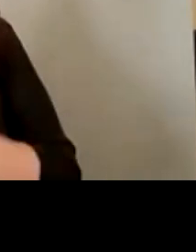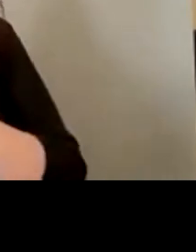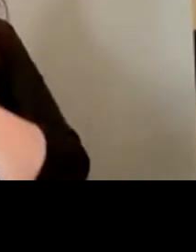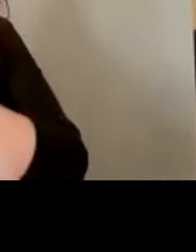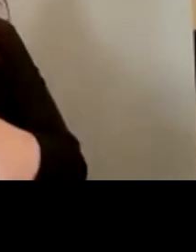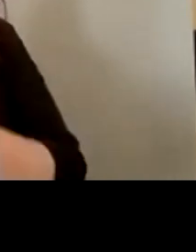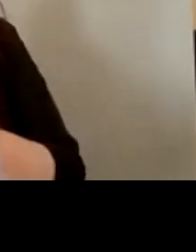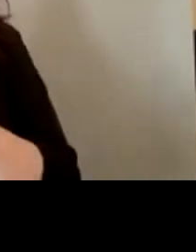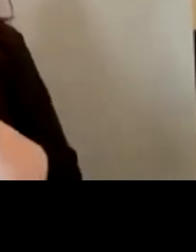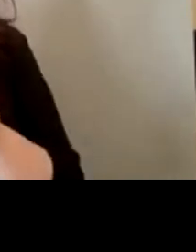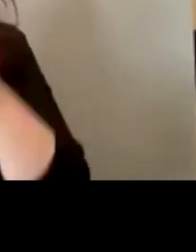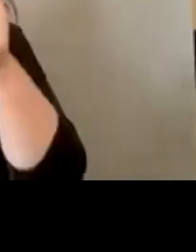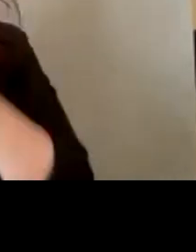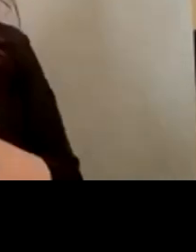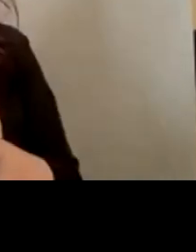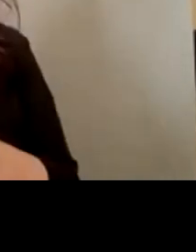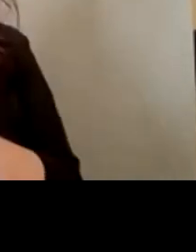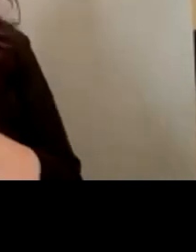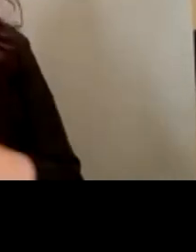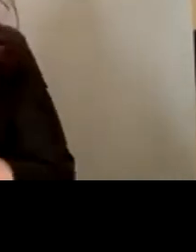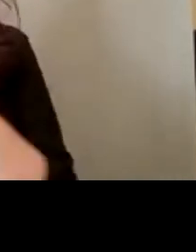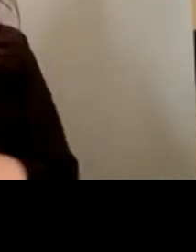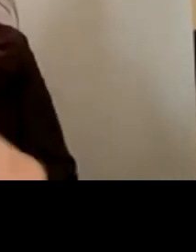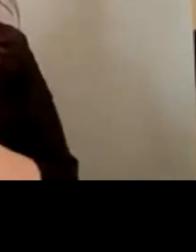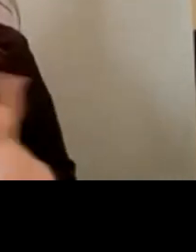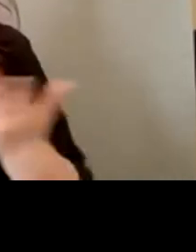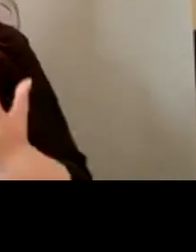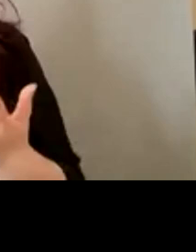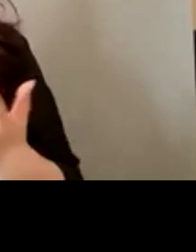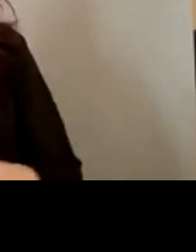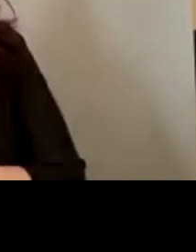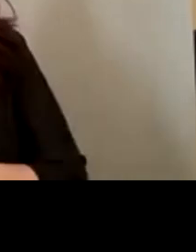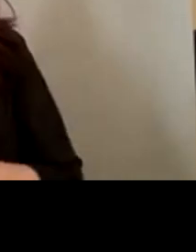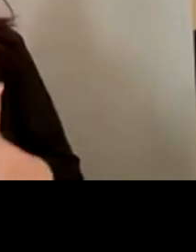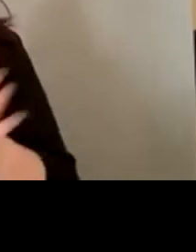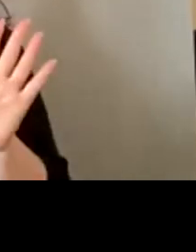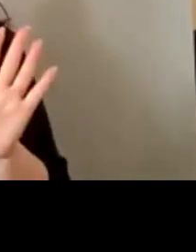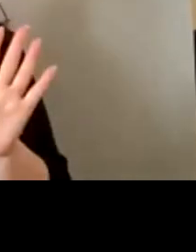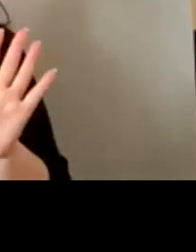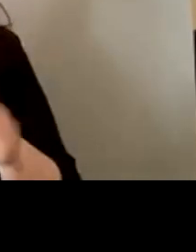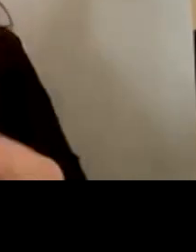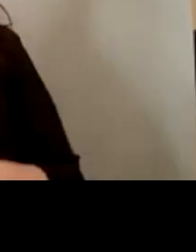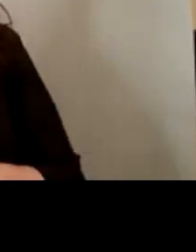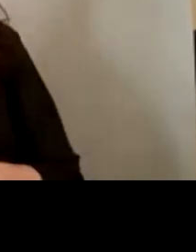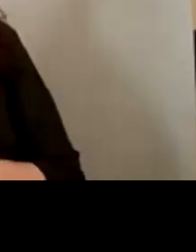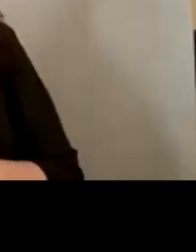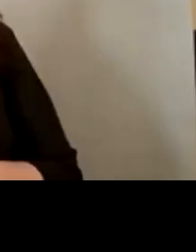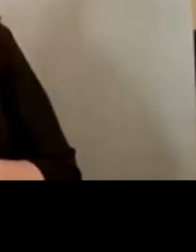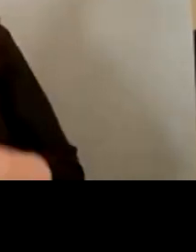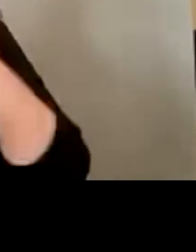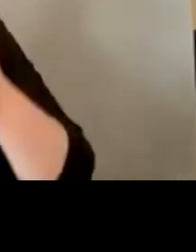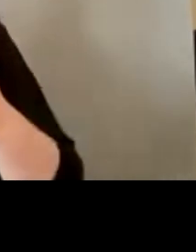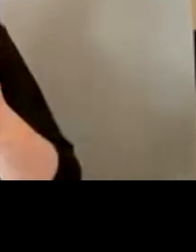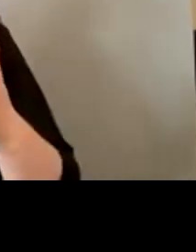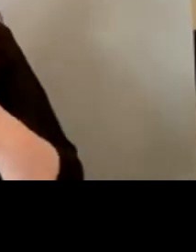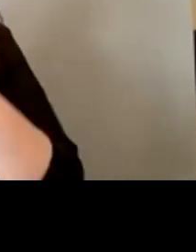the next cash conference which is taking place in london on the 19th of july i would just say keep an eye out on the website and if